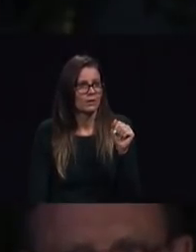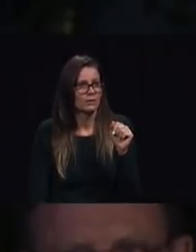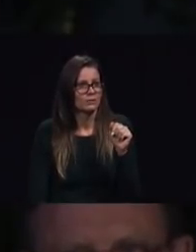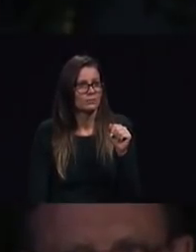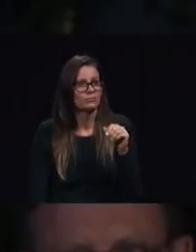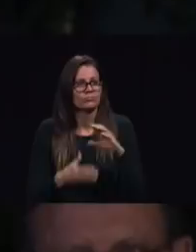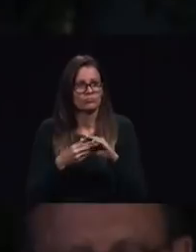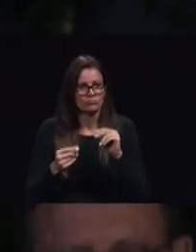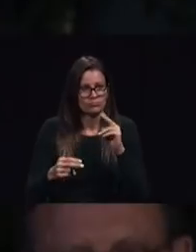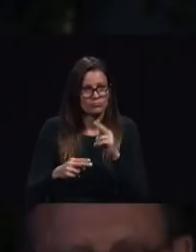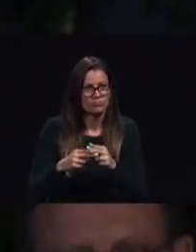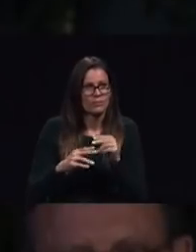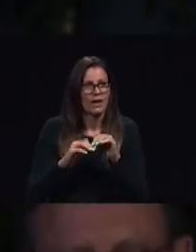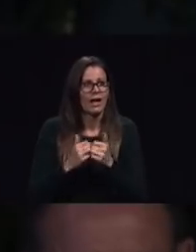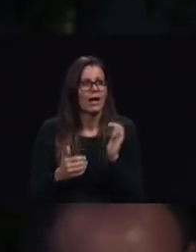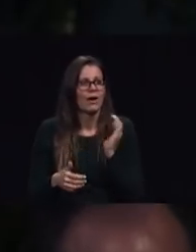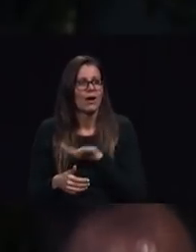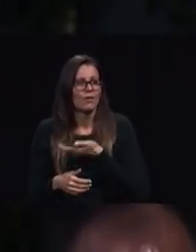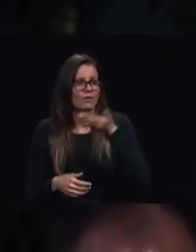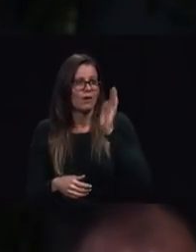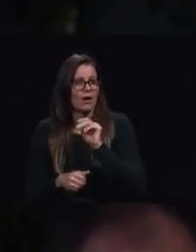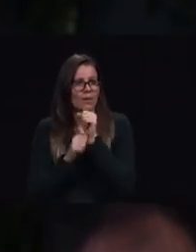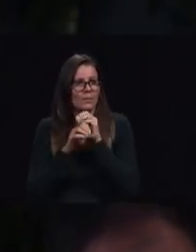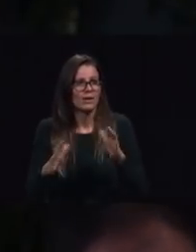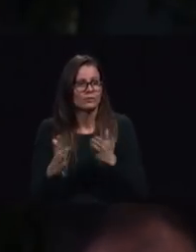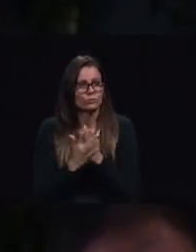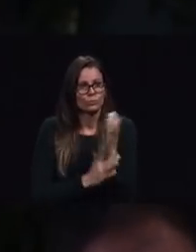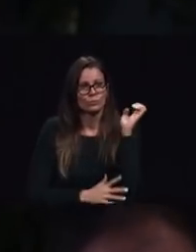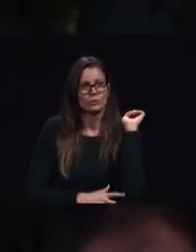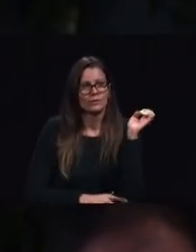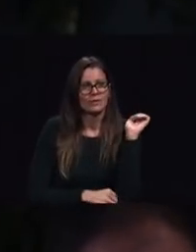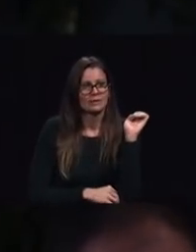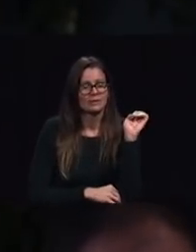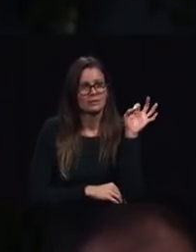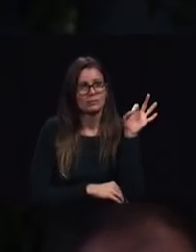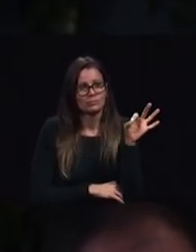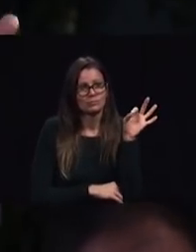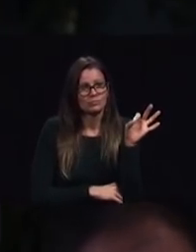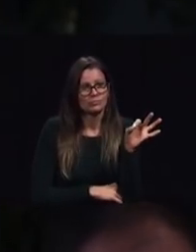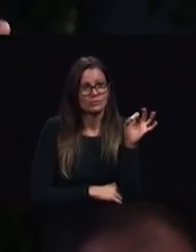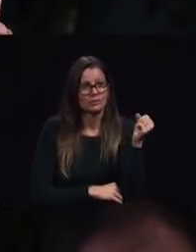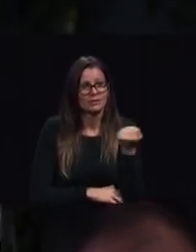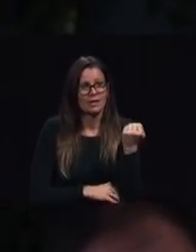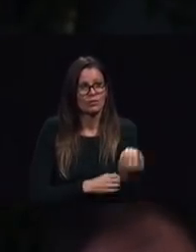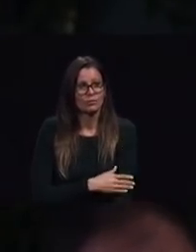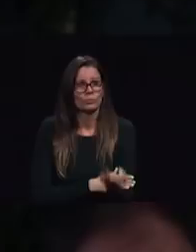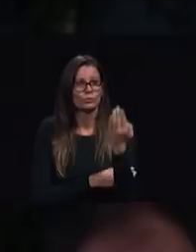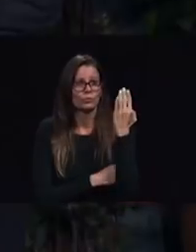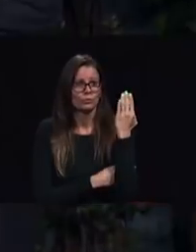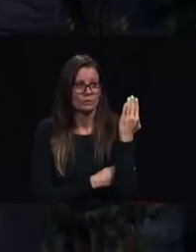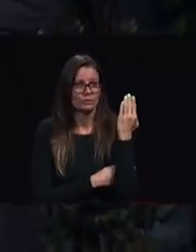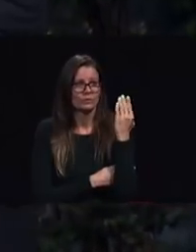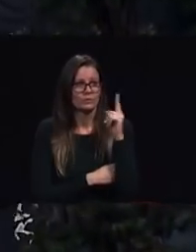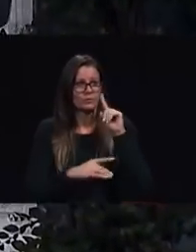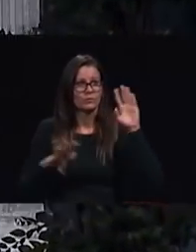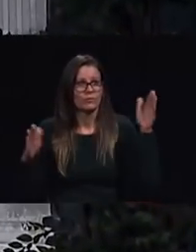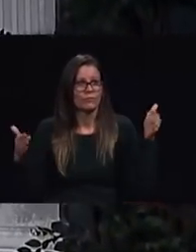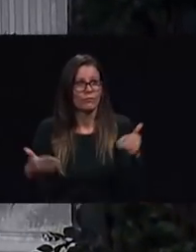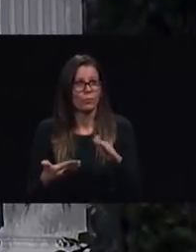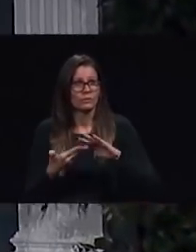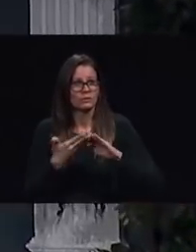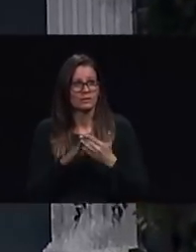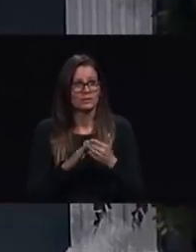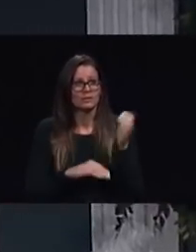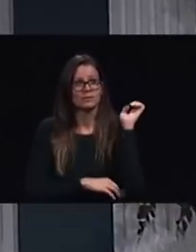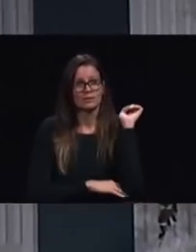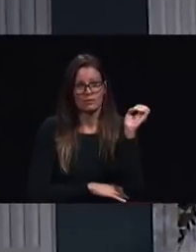in evangelistic preaching on sabbath mornings and in direct mission to the city's evangelism thank you pastor